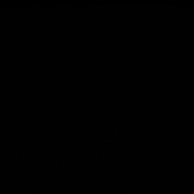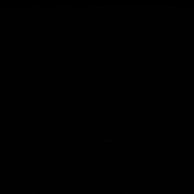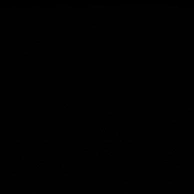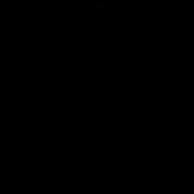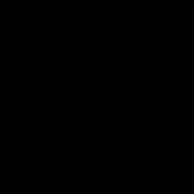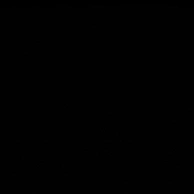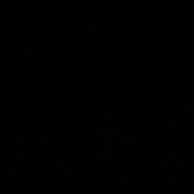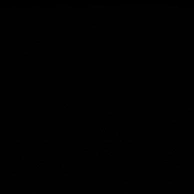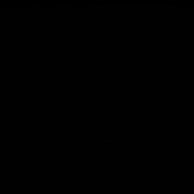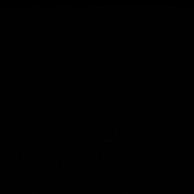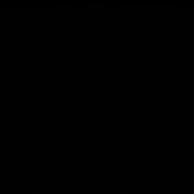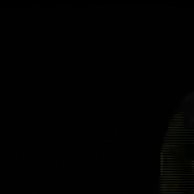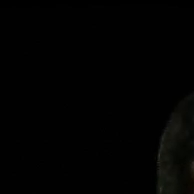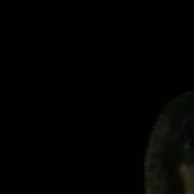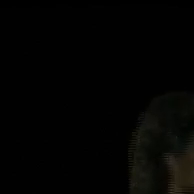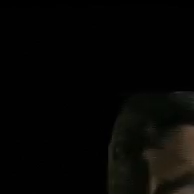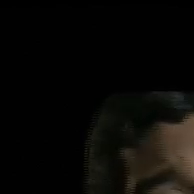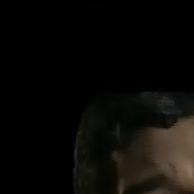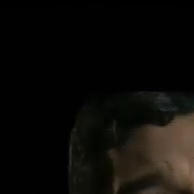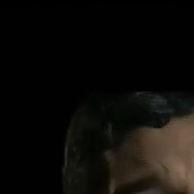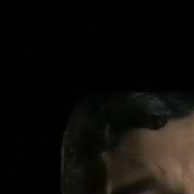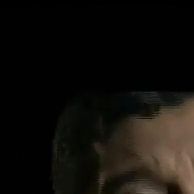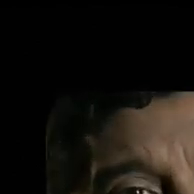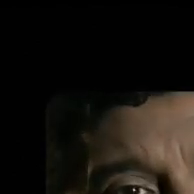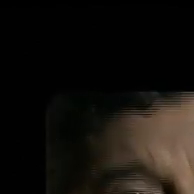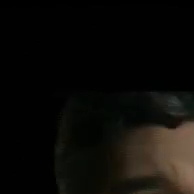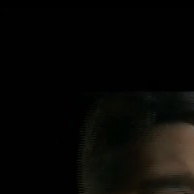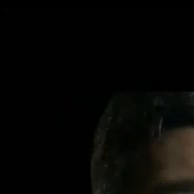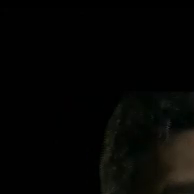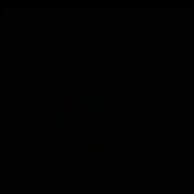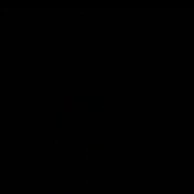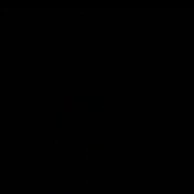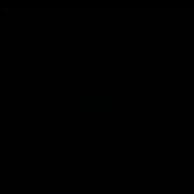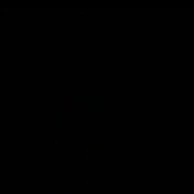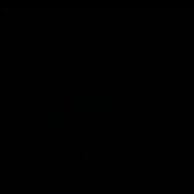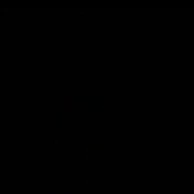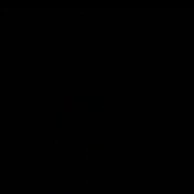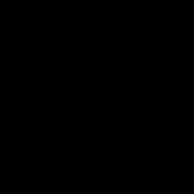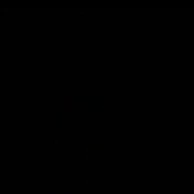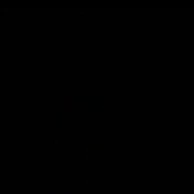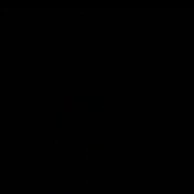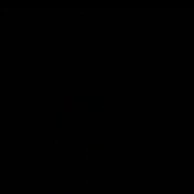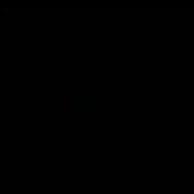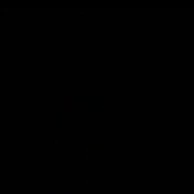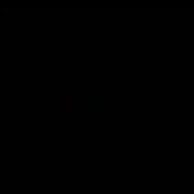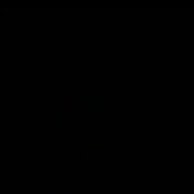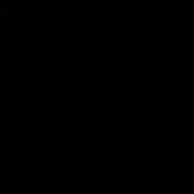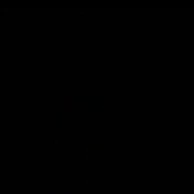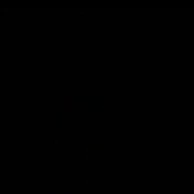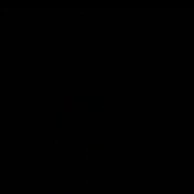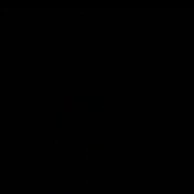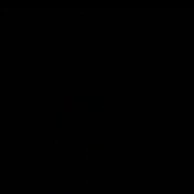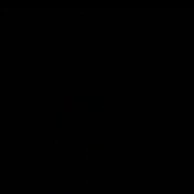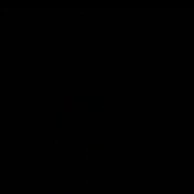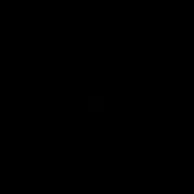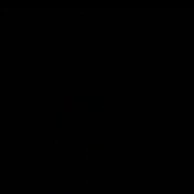what underscores you alive. University that's alive. Where we have members of the NUS